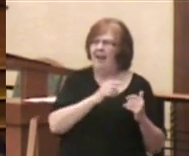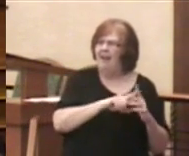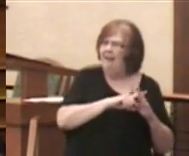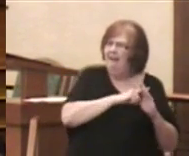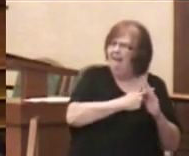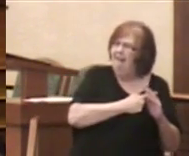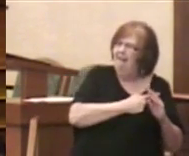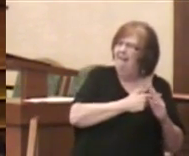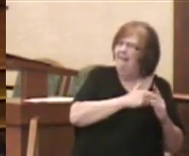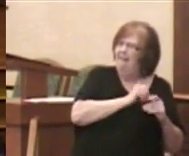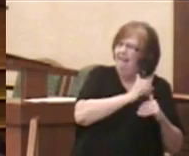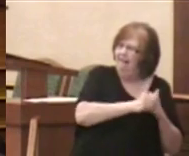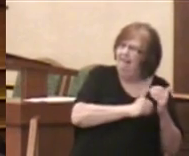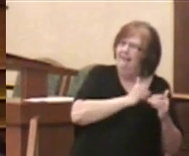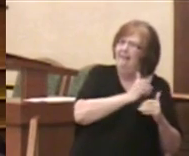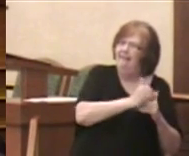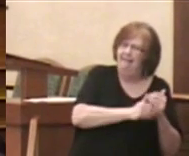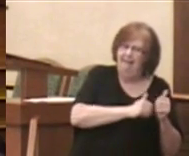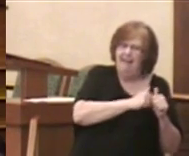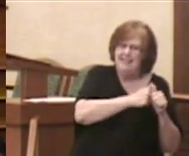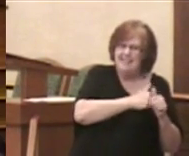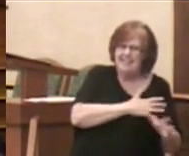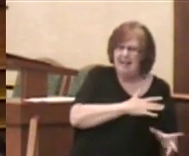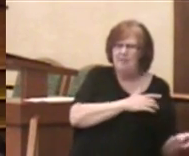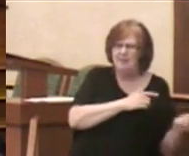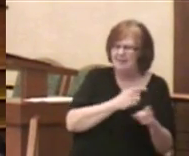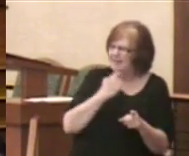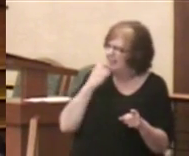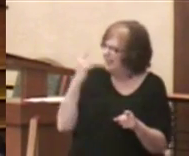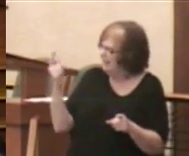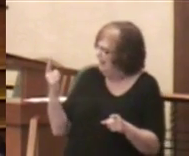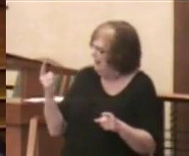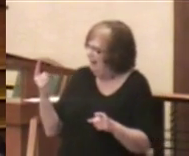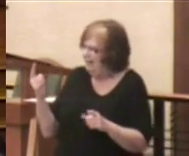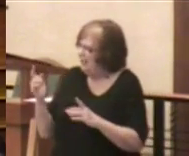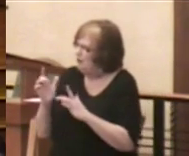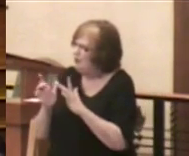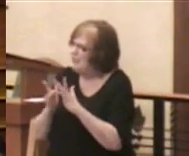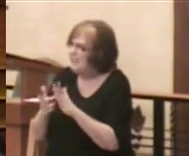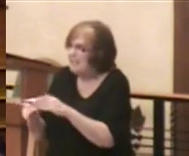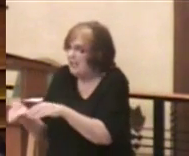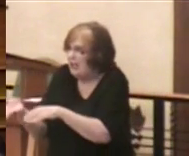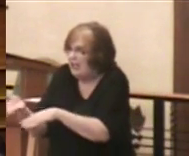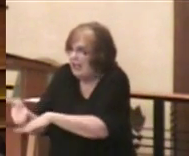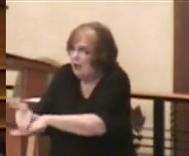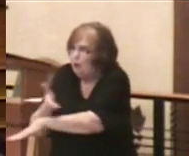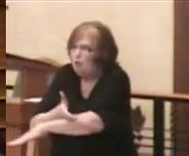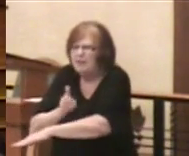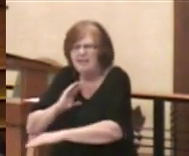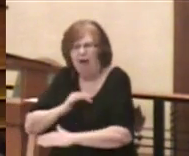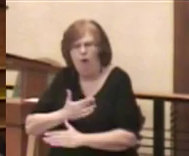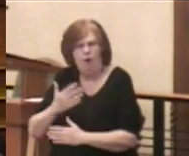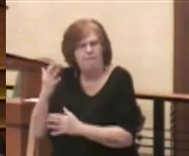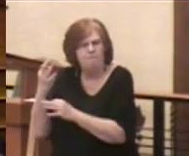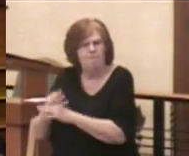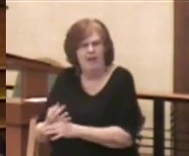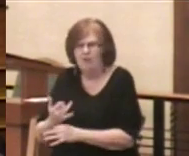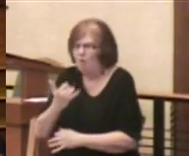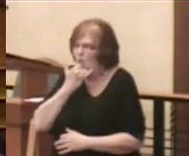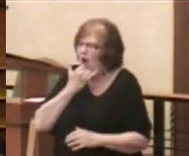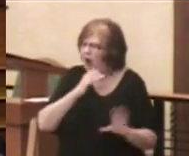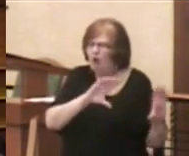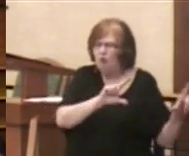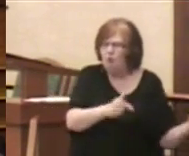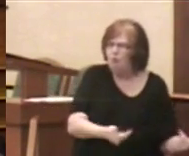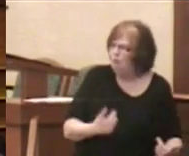Is it any wonder that the disciples say to Jesus, increase our faith? You must have the wrong group